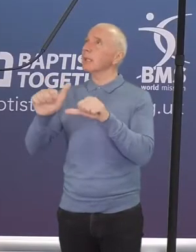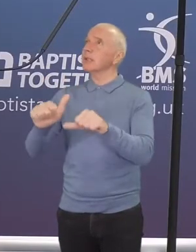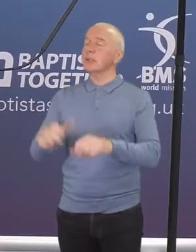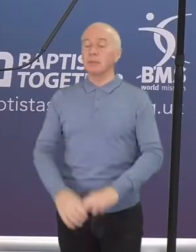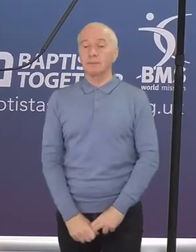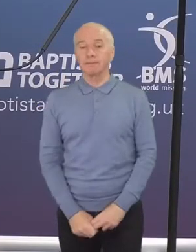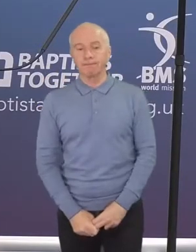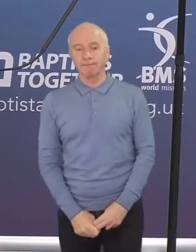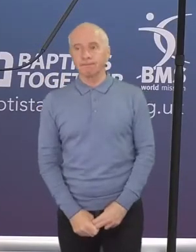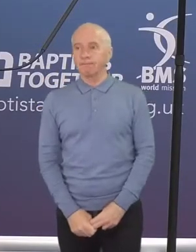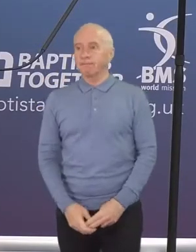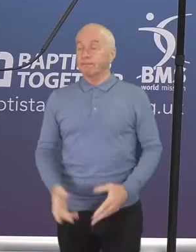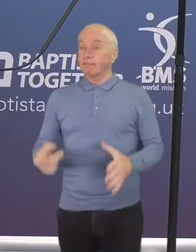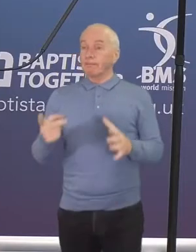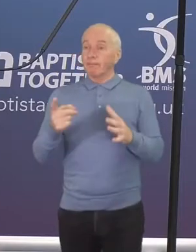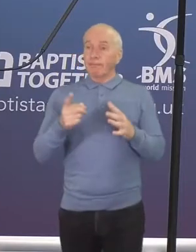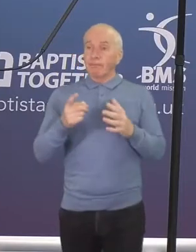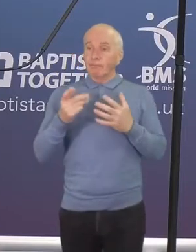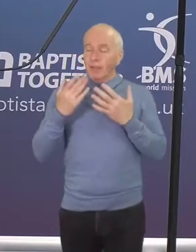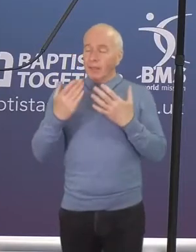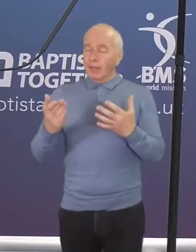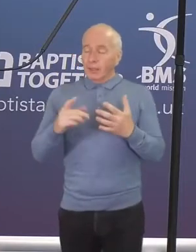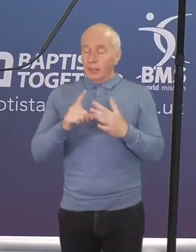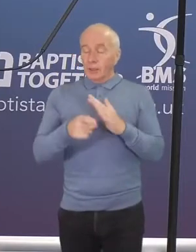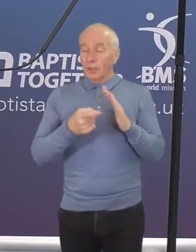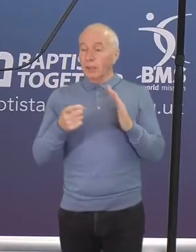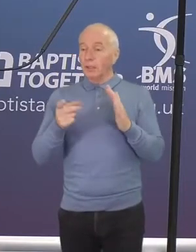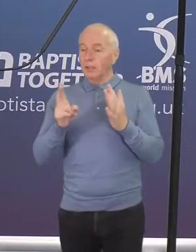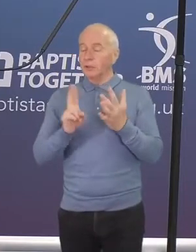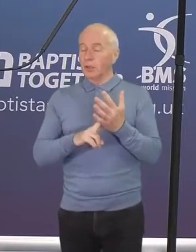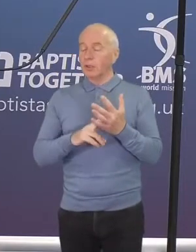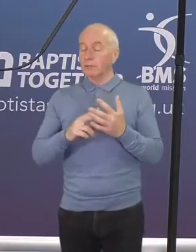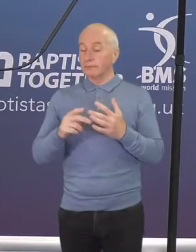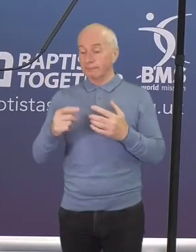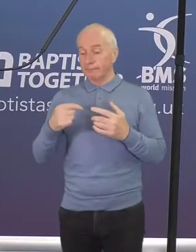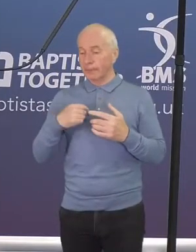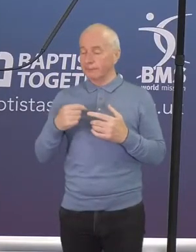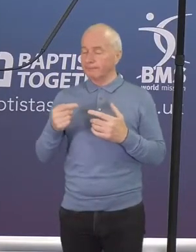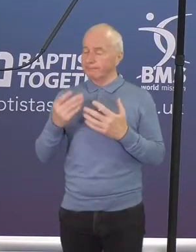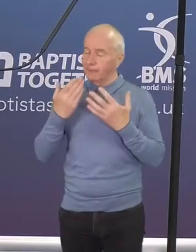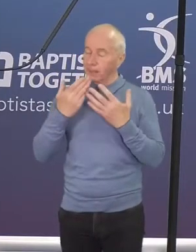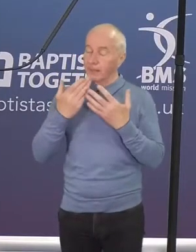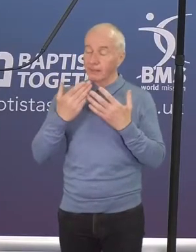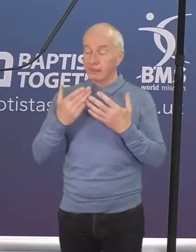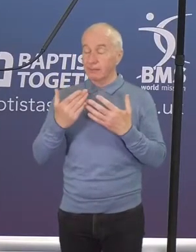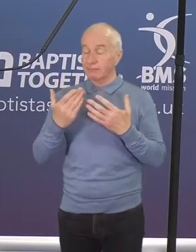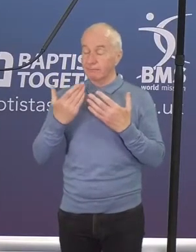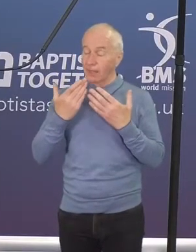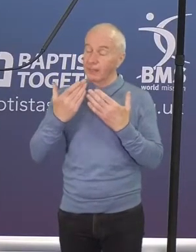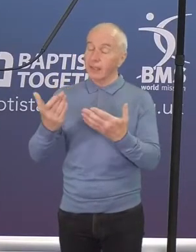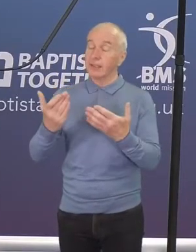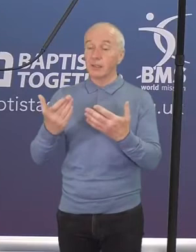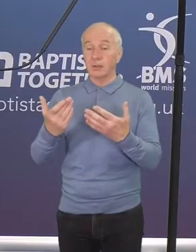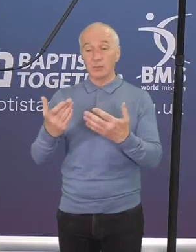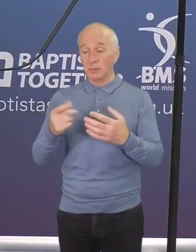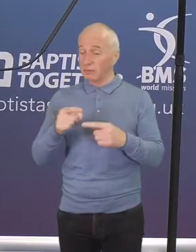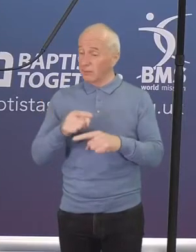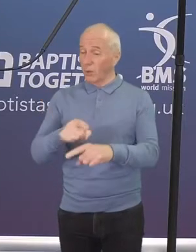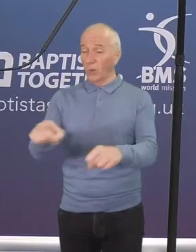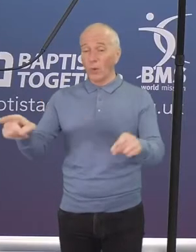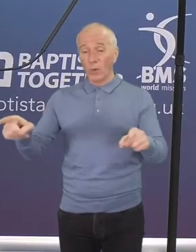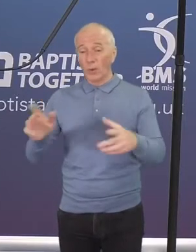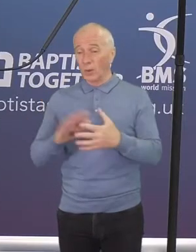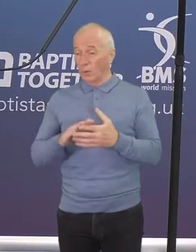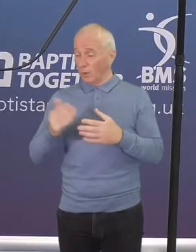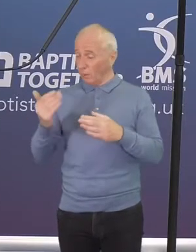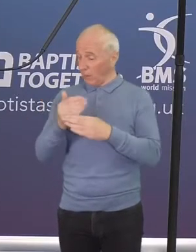Well, thank you very much John and can I add my thanks to yours for all those that serve us